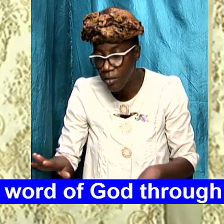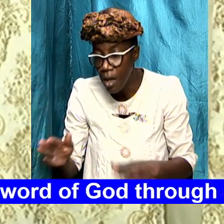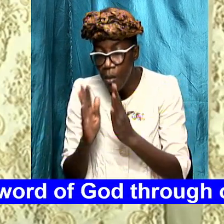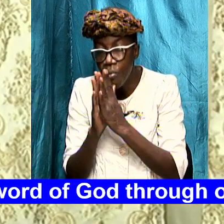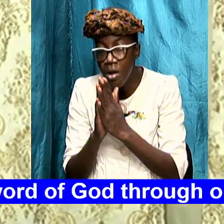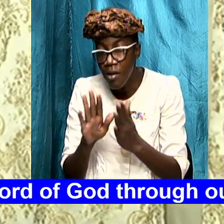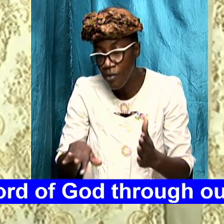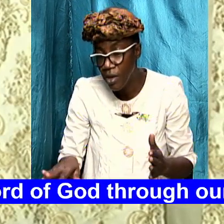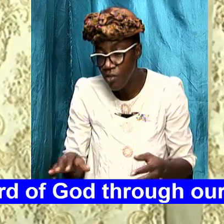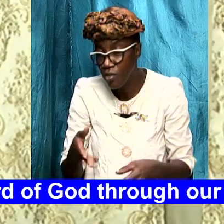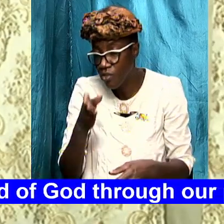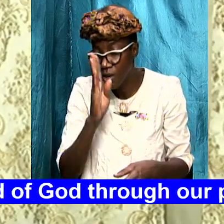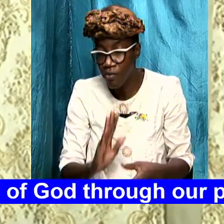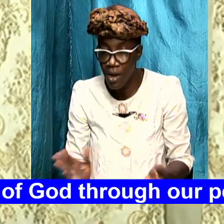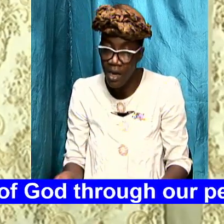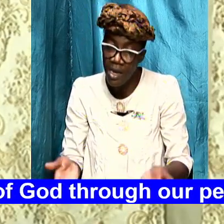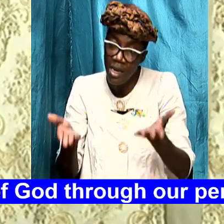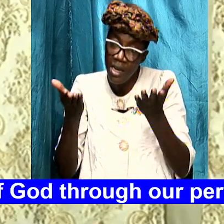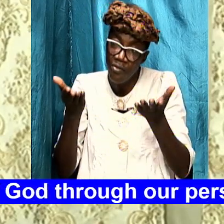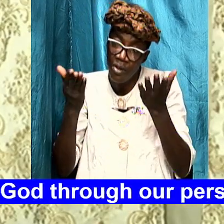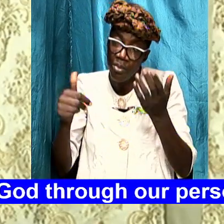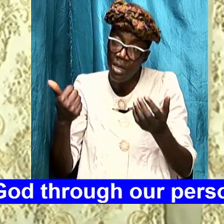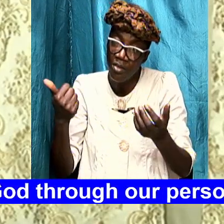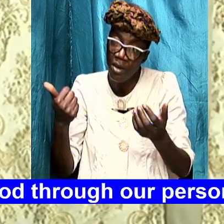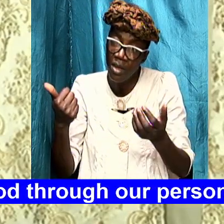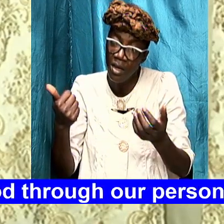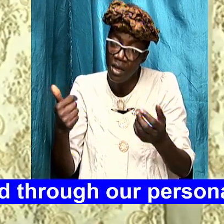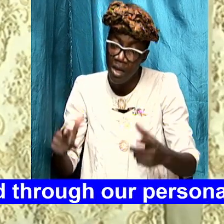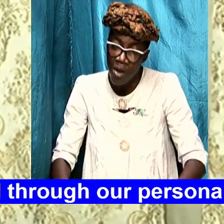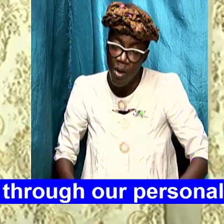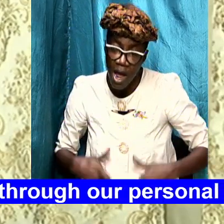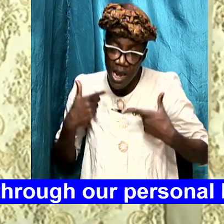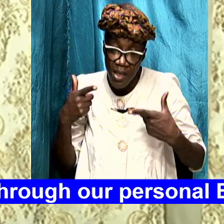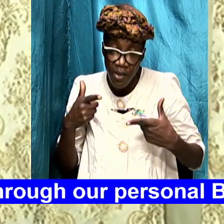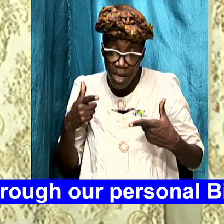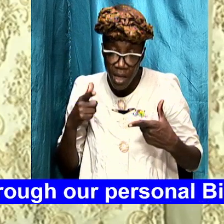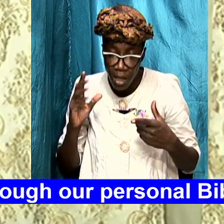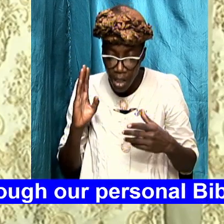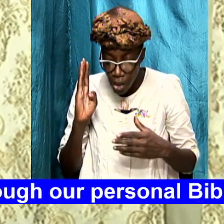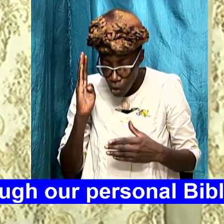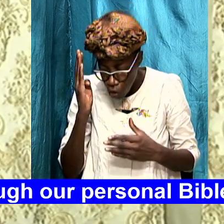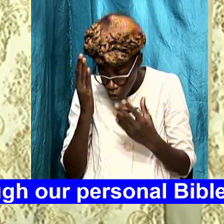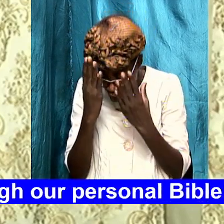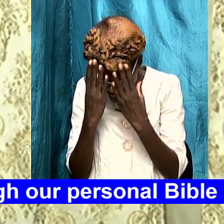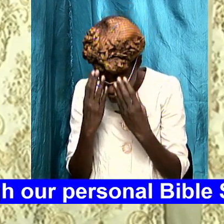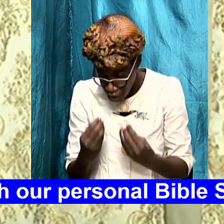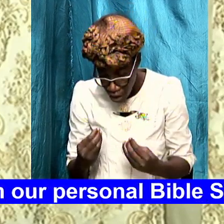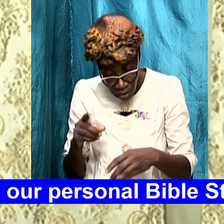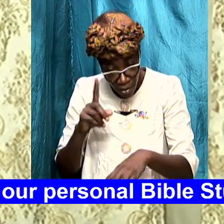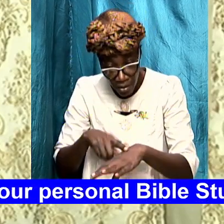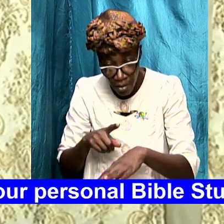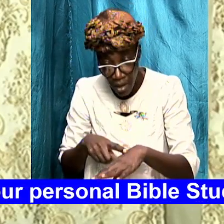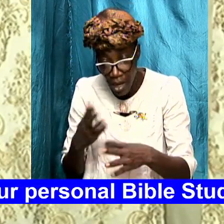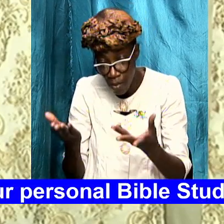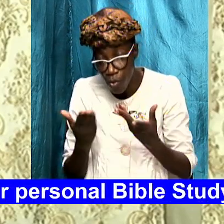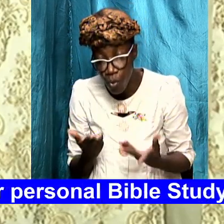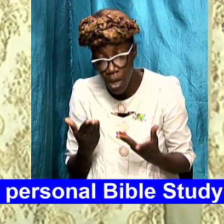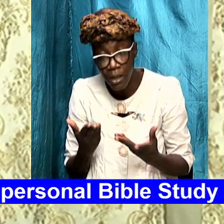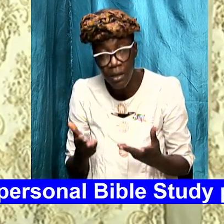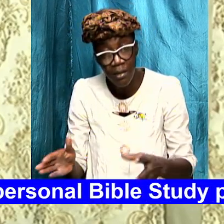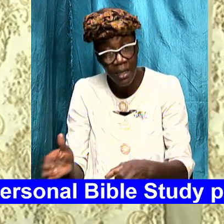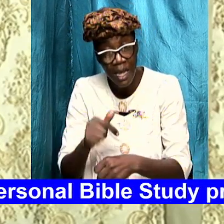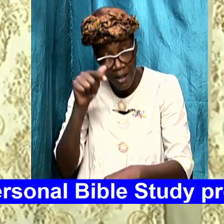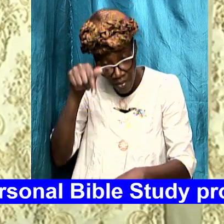God lift up each other we are living in serious times and I want us to take this